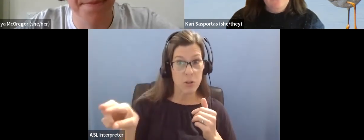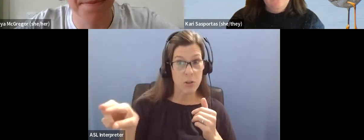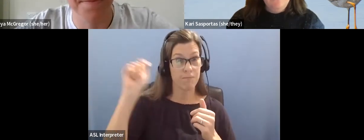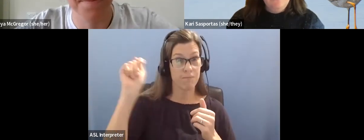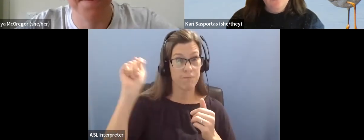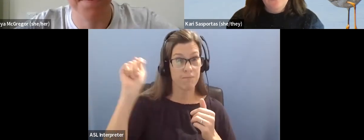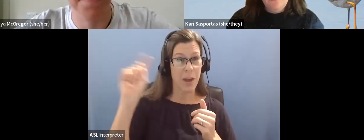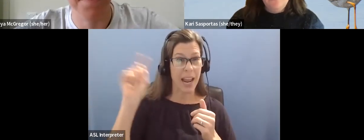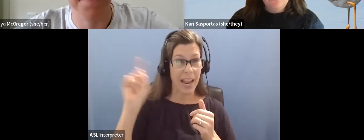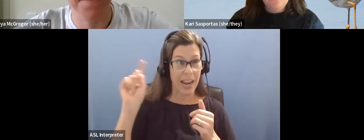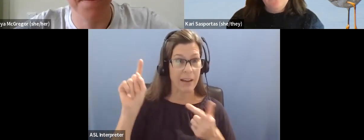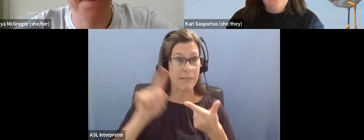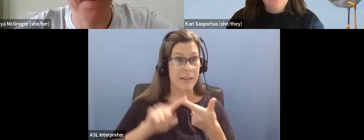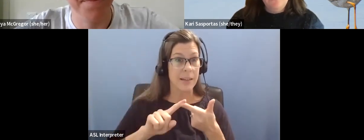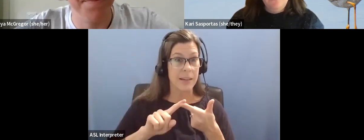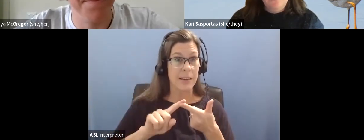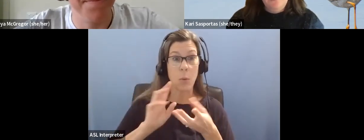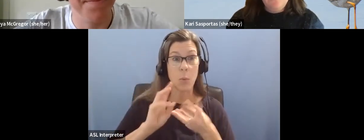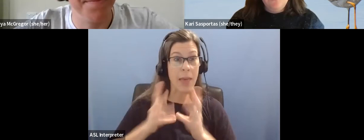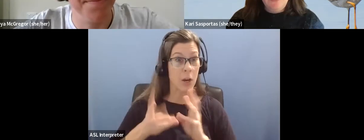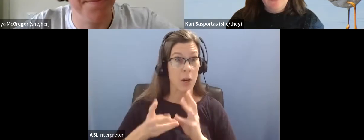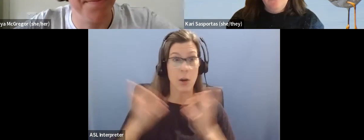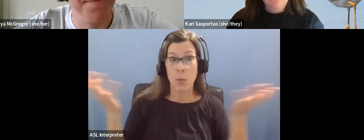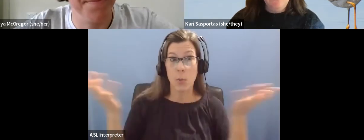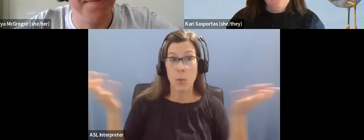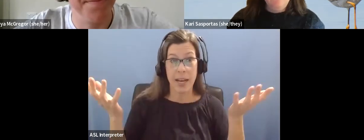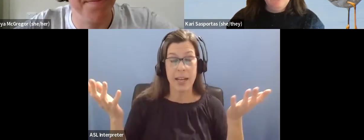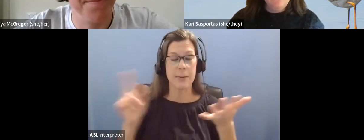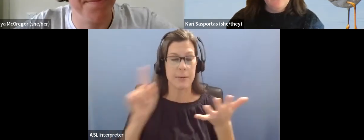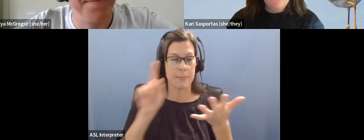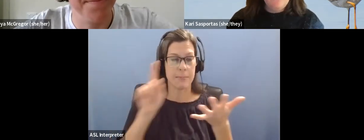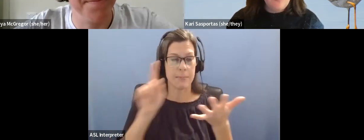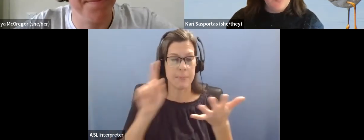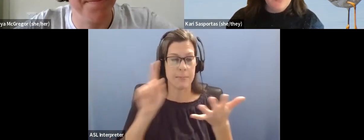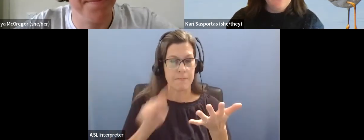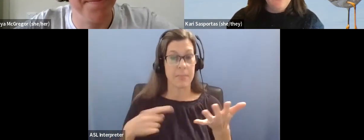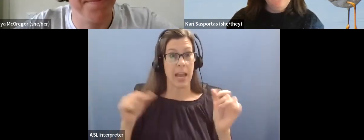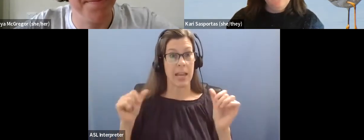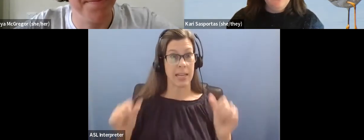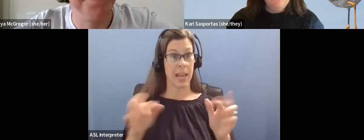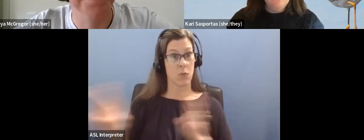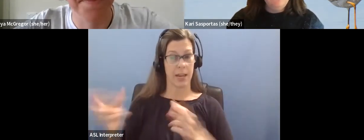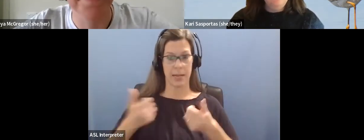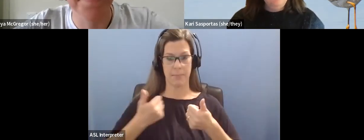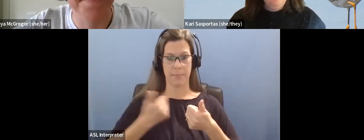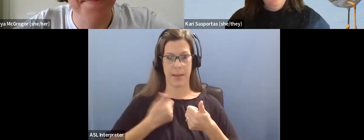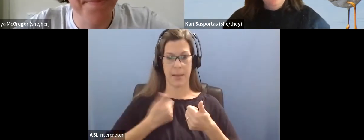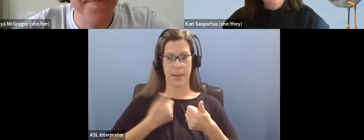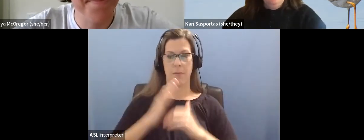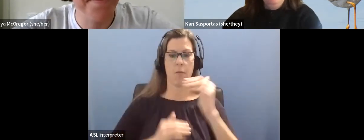and, and, you what the conditions are, um, so that I know that I can make the proper preparations I need to be comfortable.